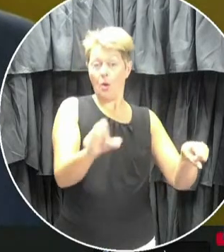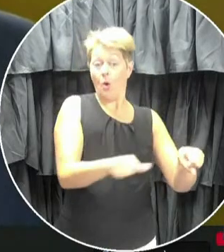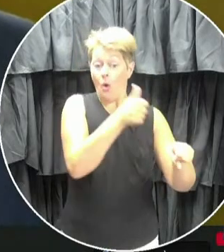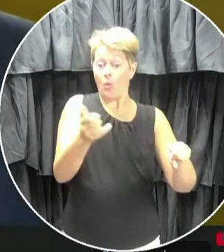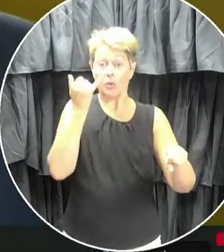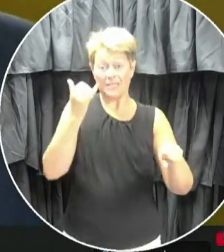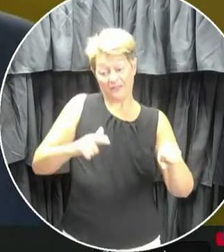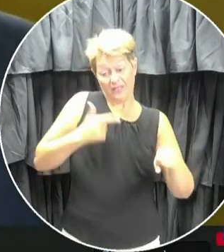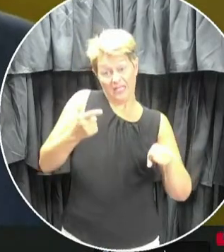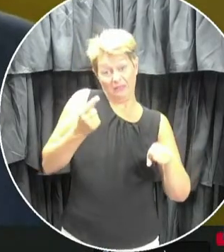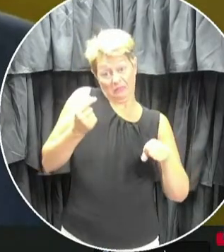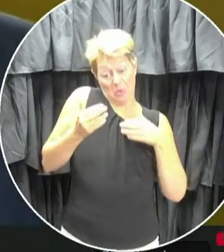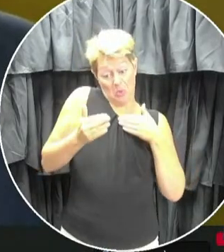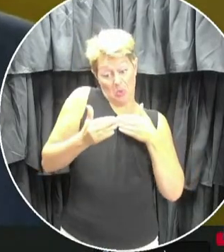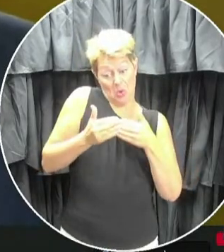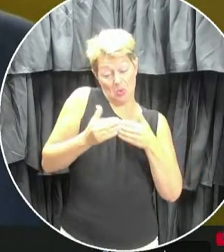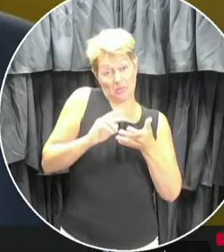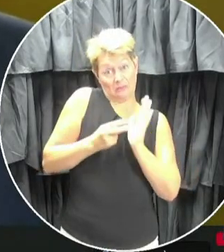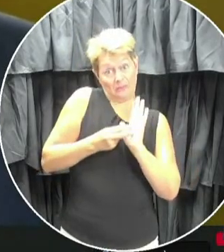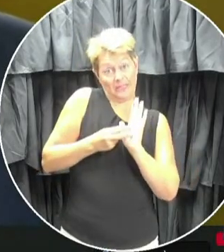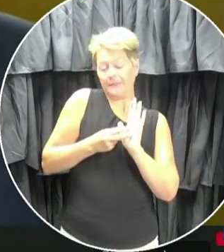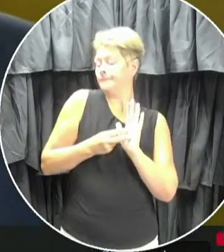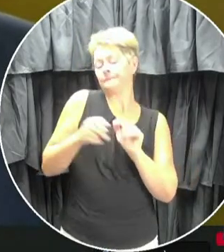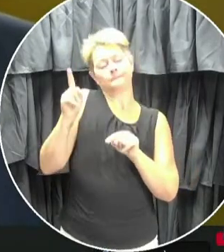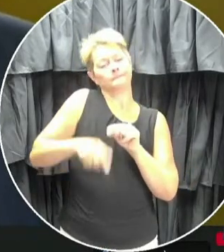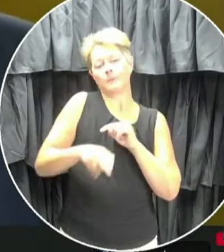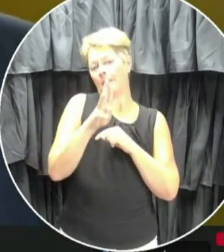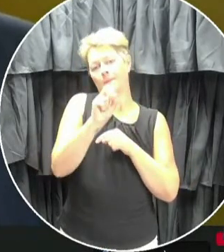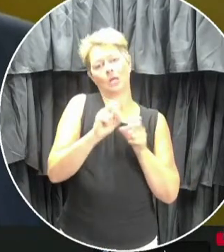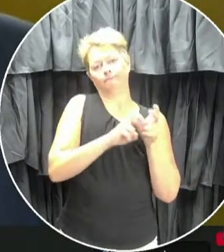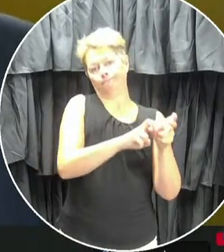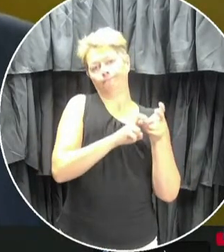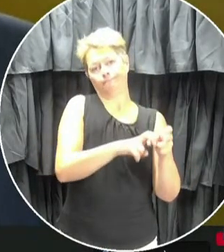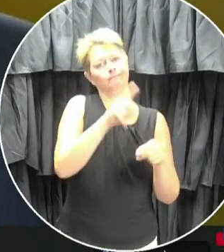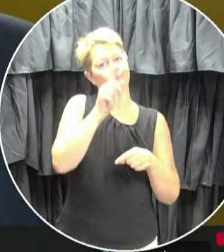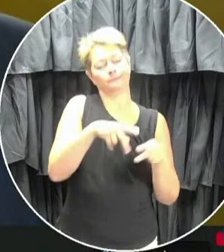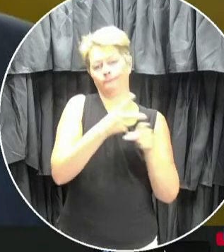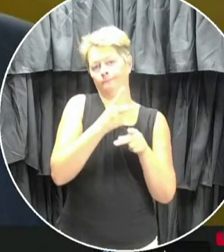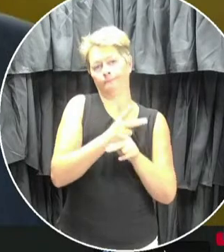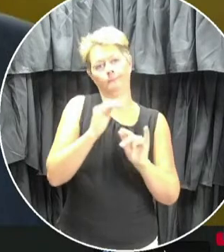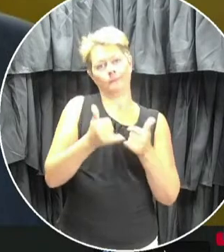unfortunately, for now, will have to make their own transportation arrangements.